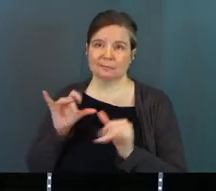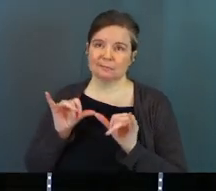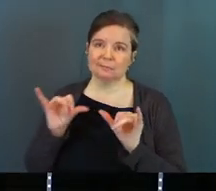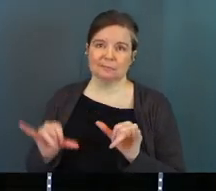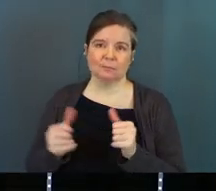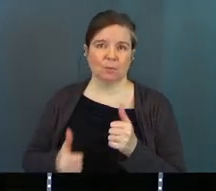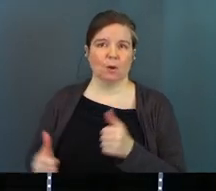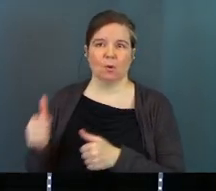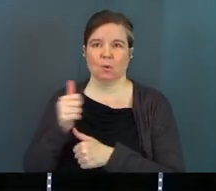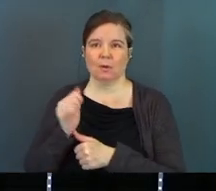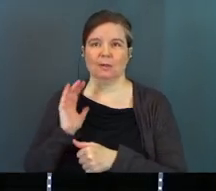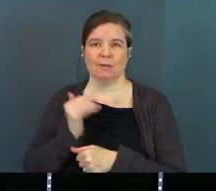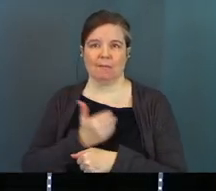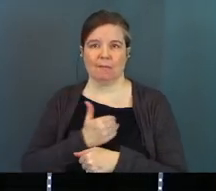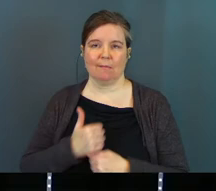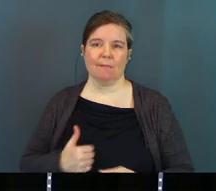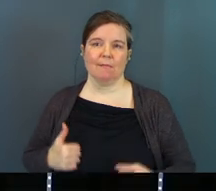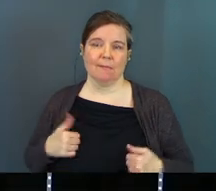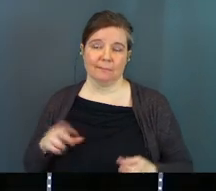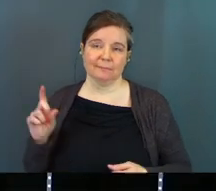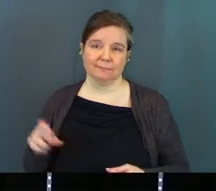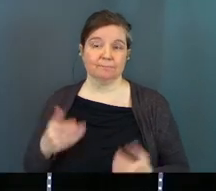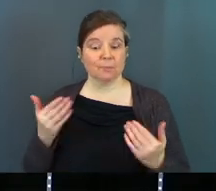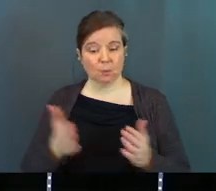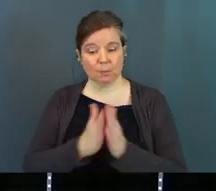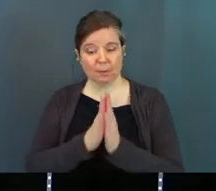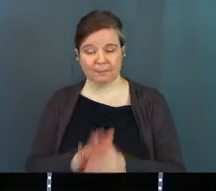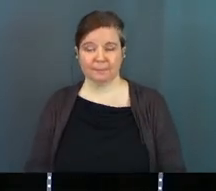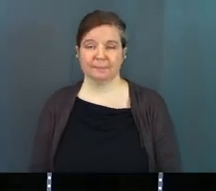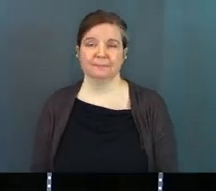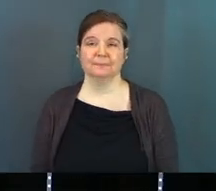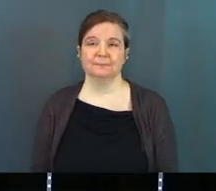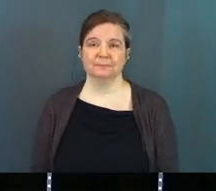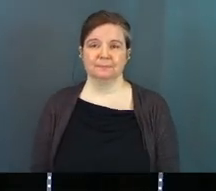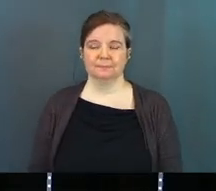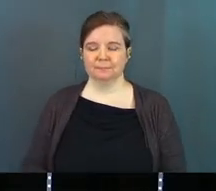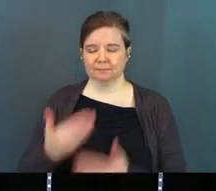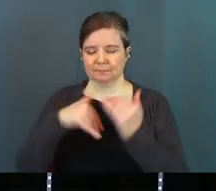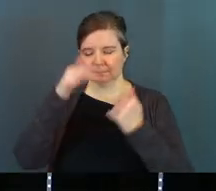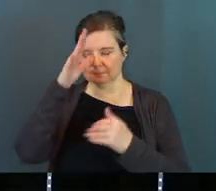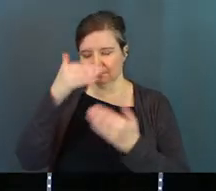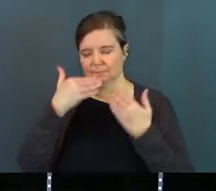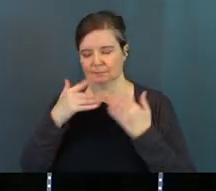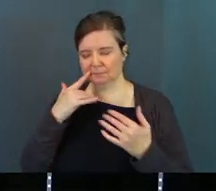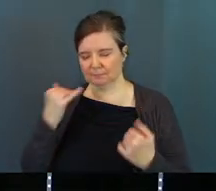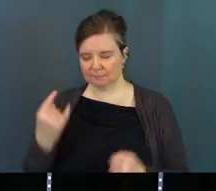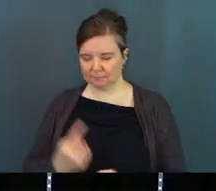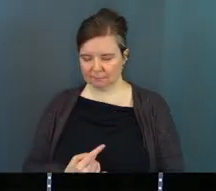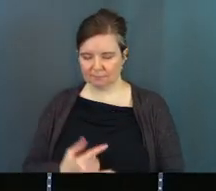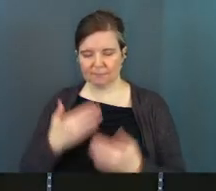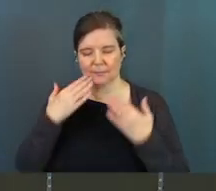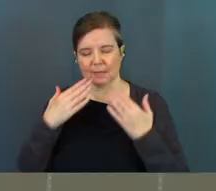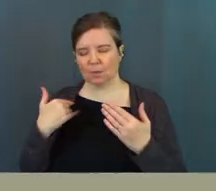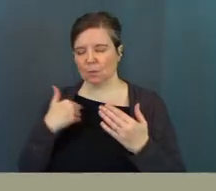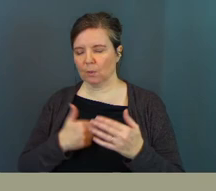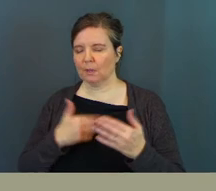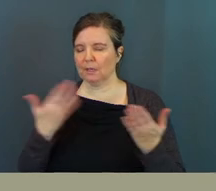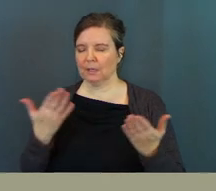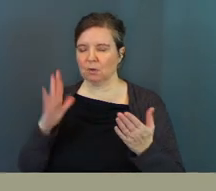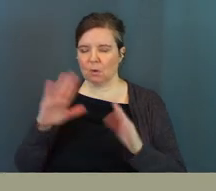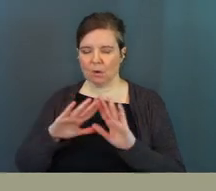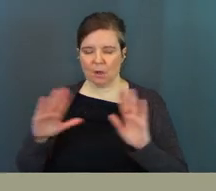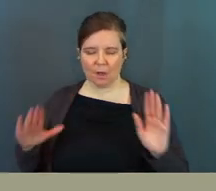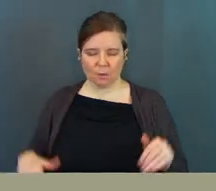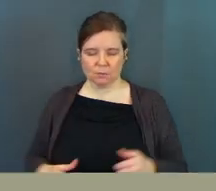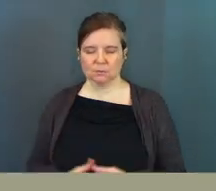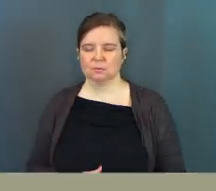to be priority in our lives. Can we pray? Heavenly Father, thank you so much for today. God, I thank you that we get to be here in